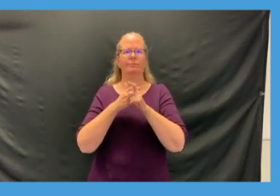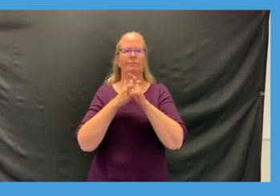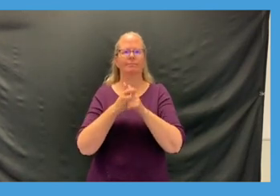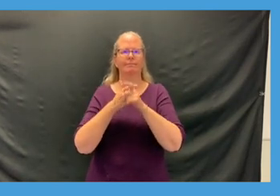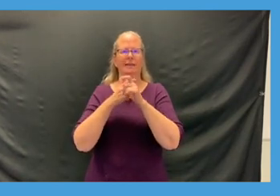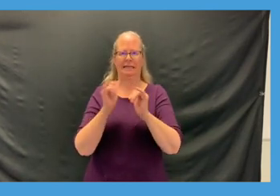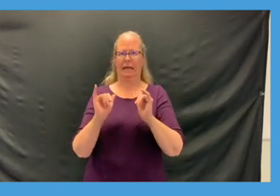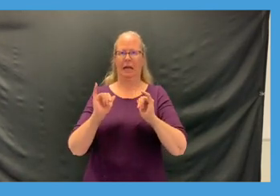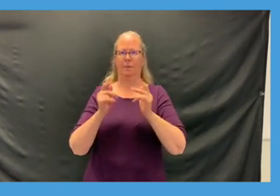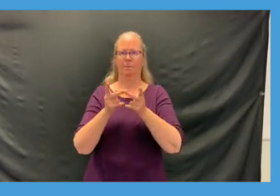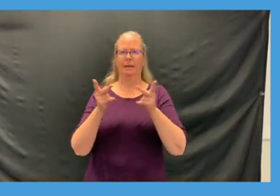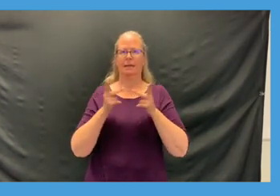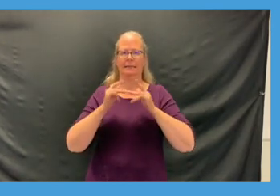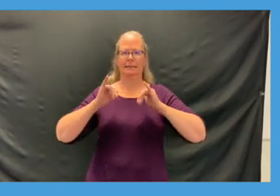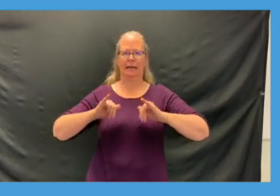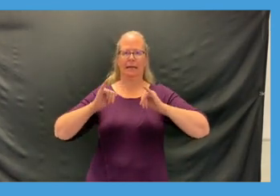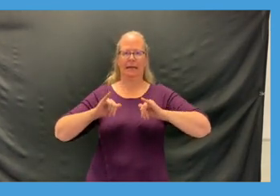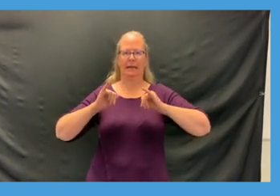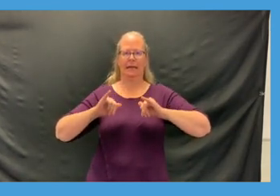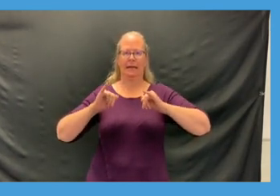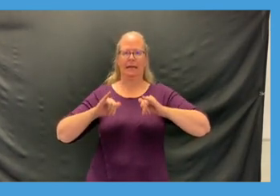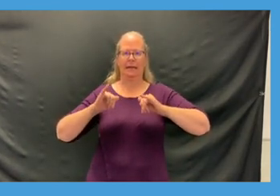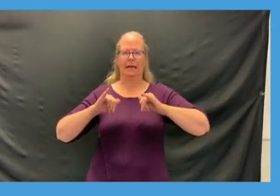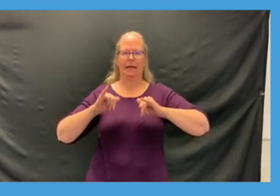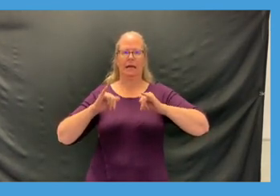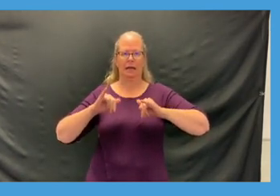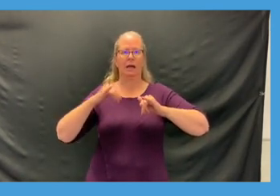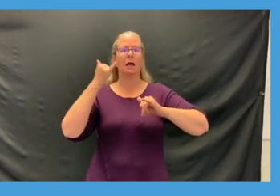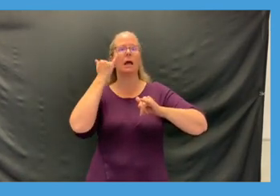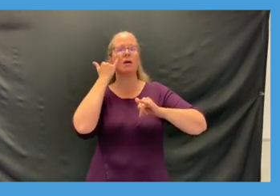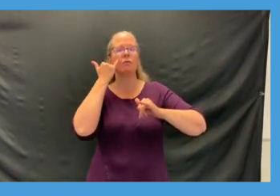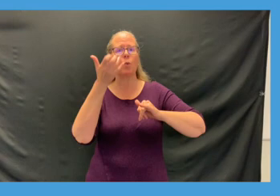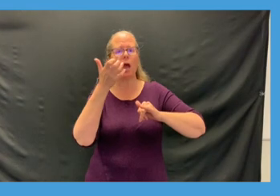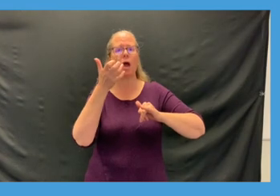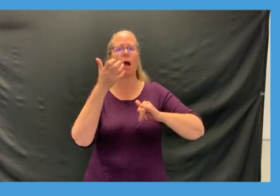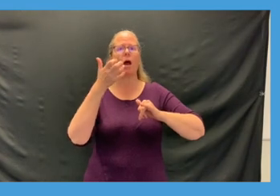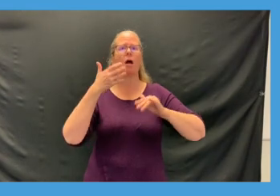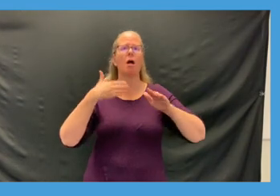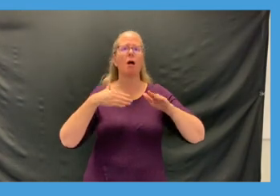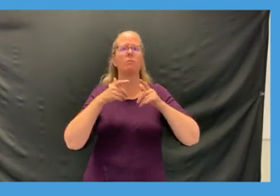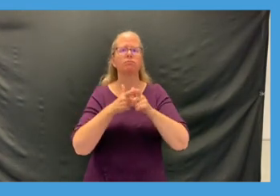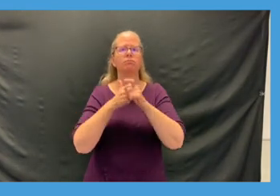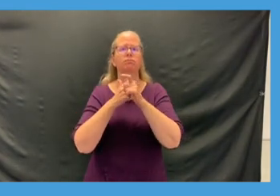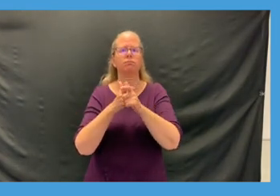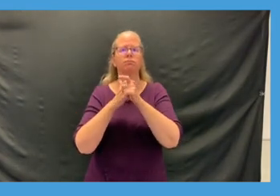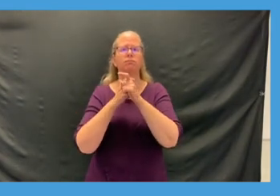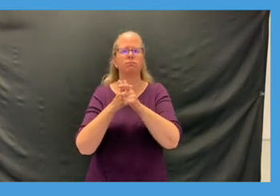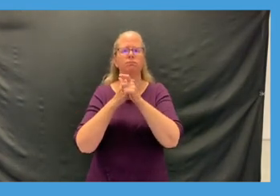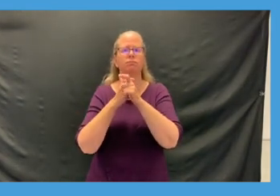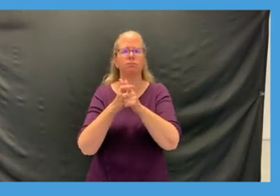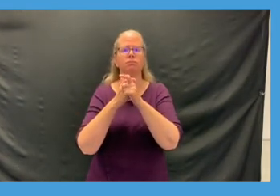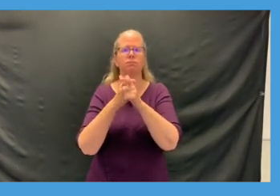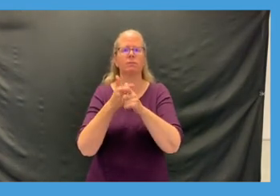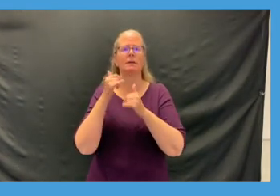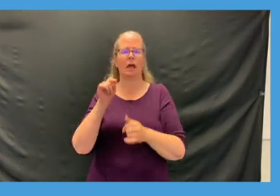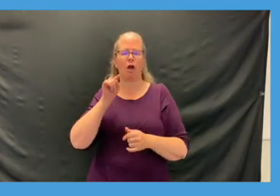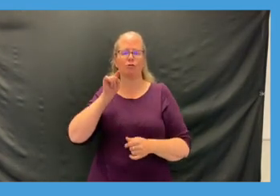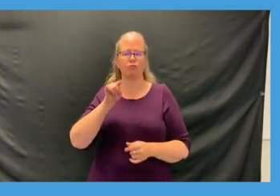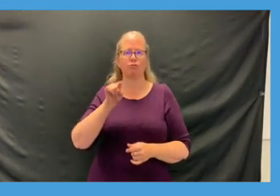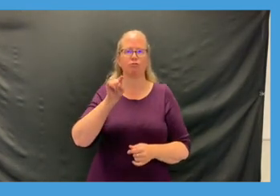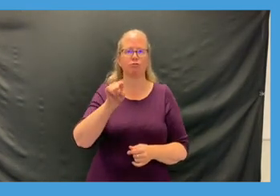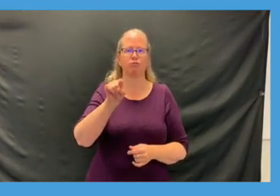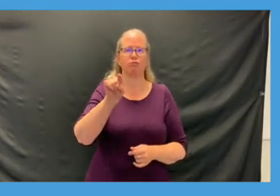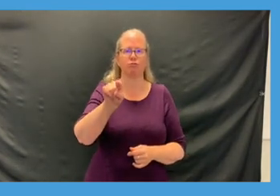like you're playing a game of tag we're just gonna get that heart rate up nice and warm and then I want you to start jogging